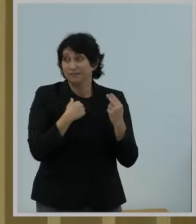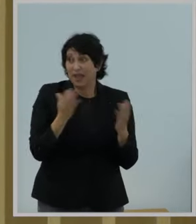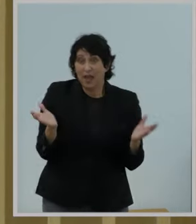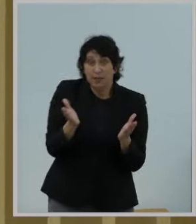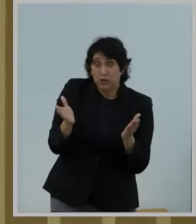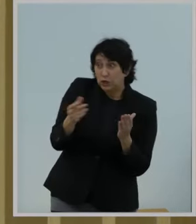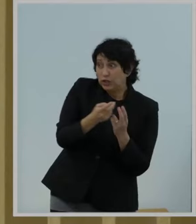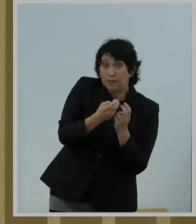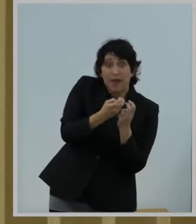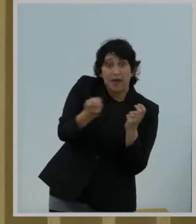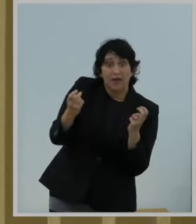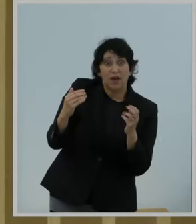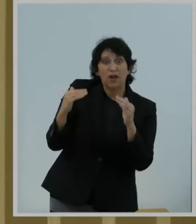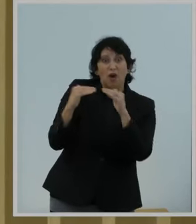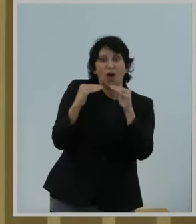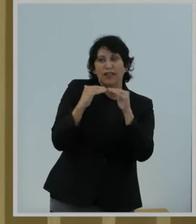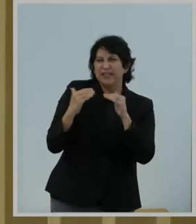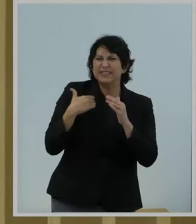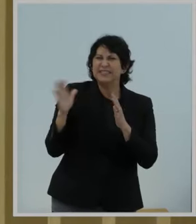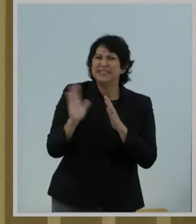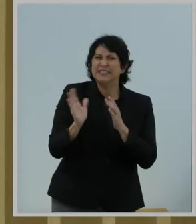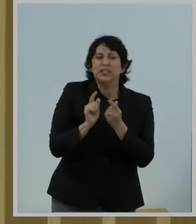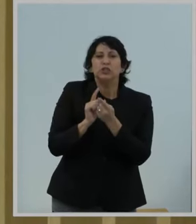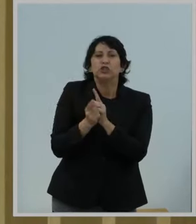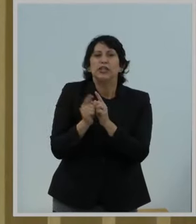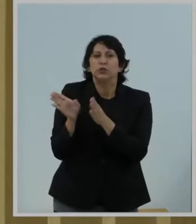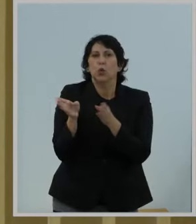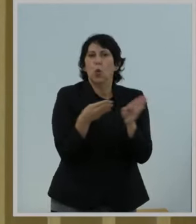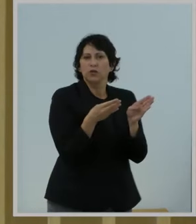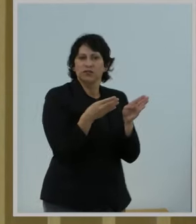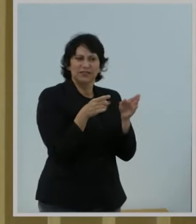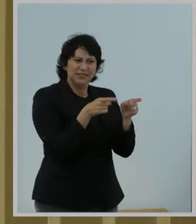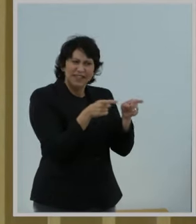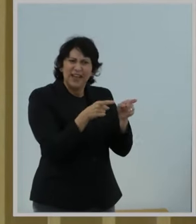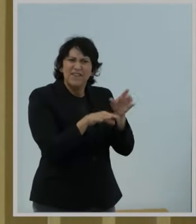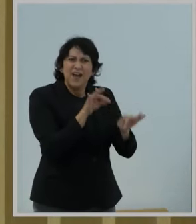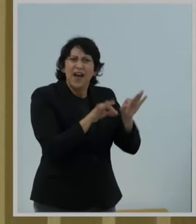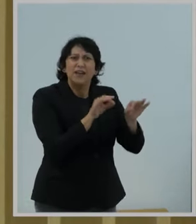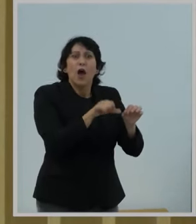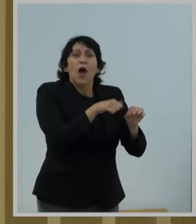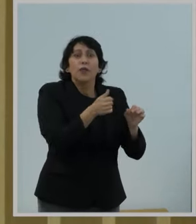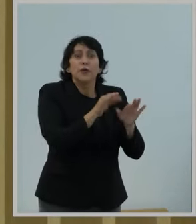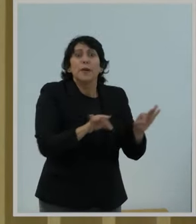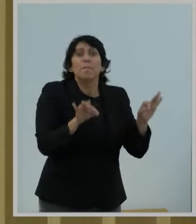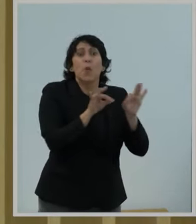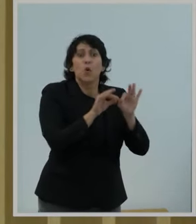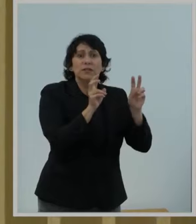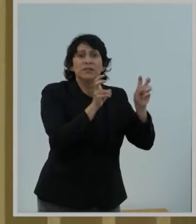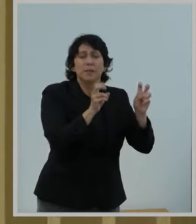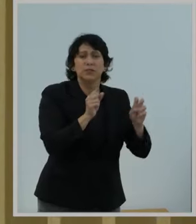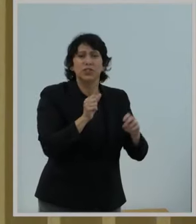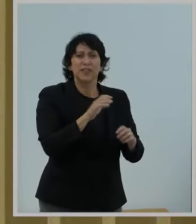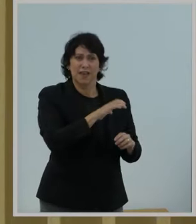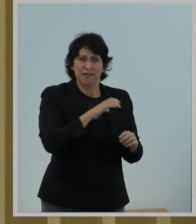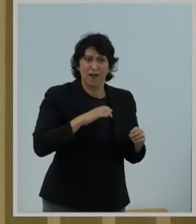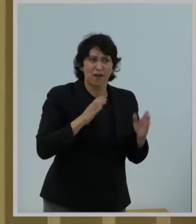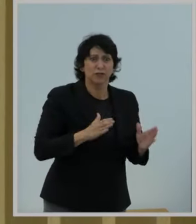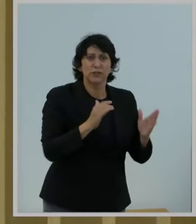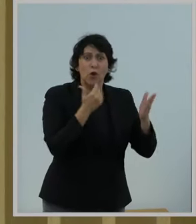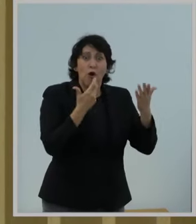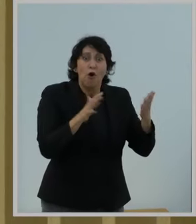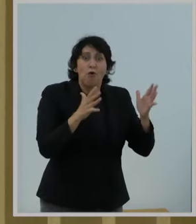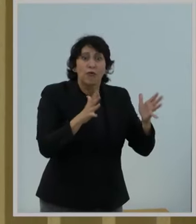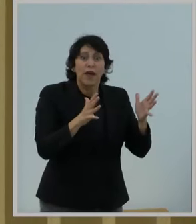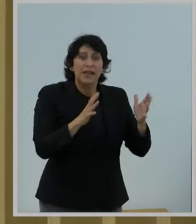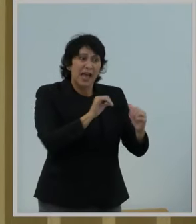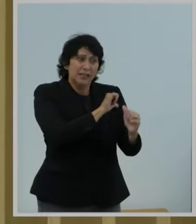to change course and focus the FCC's work on the numerous important subjects that Congress has authorized the